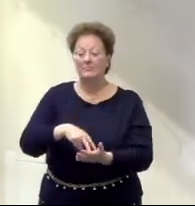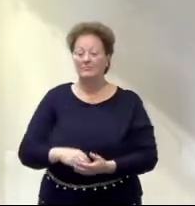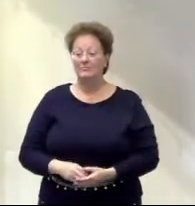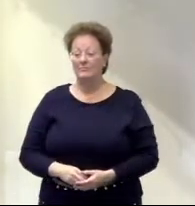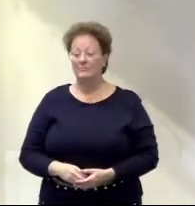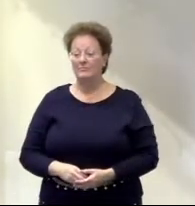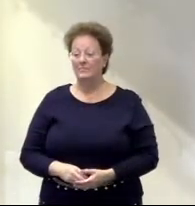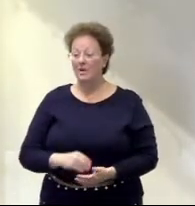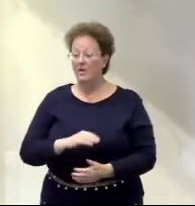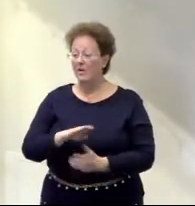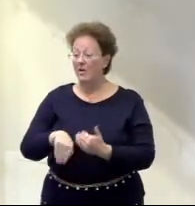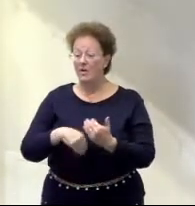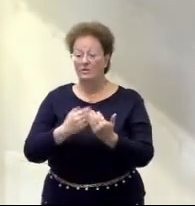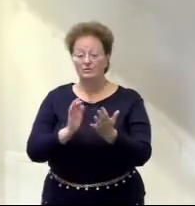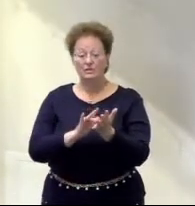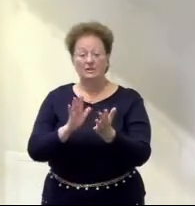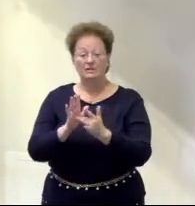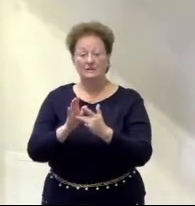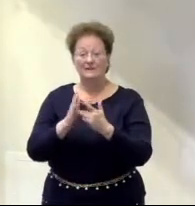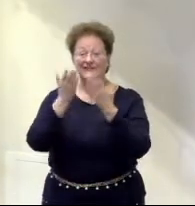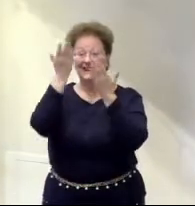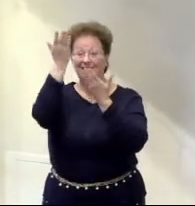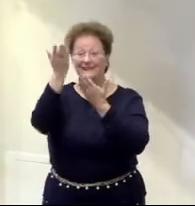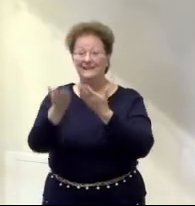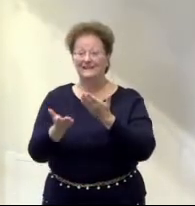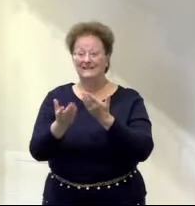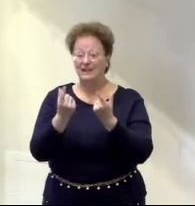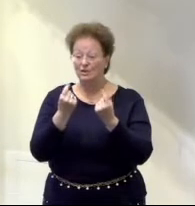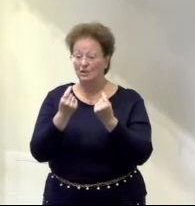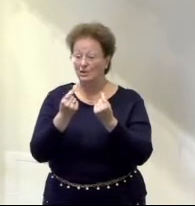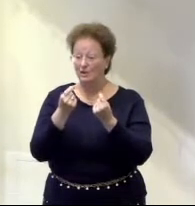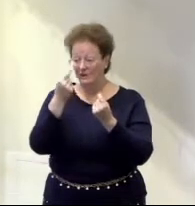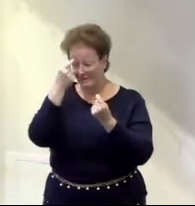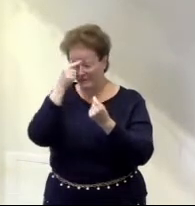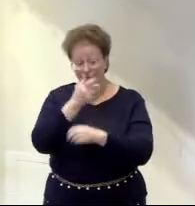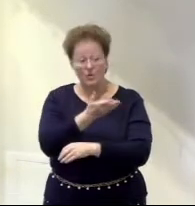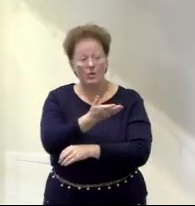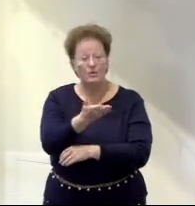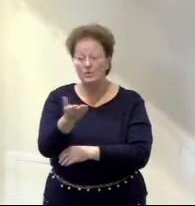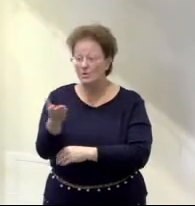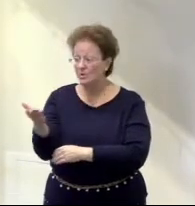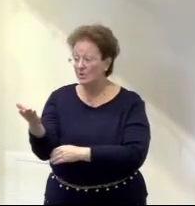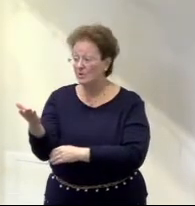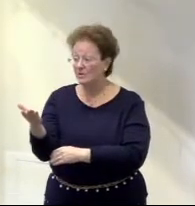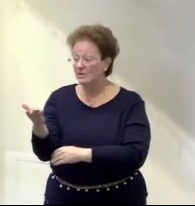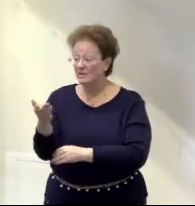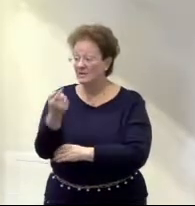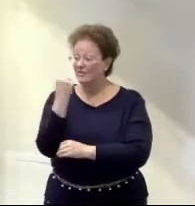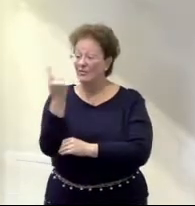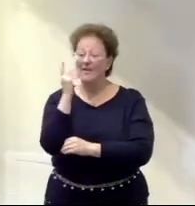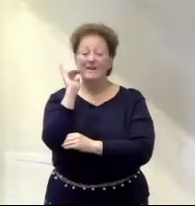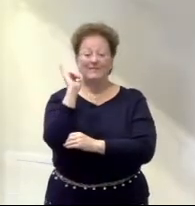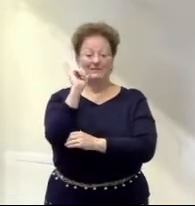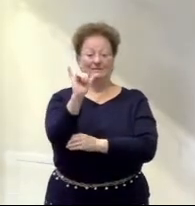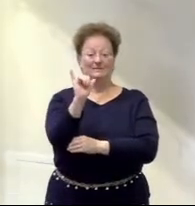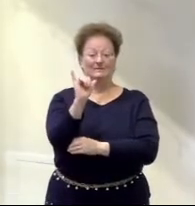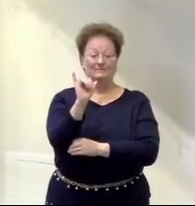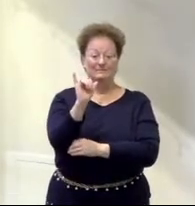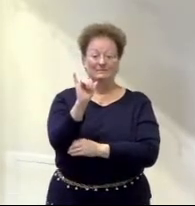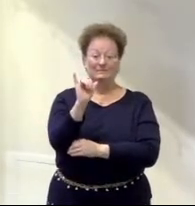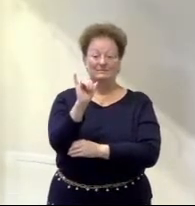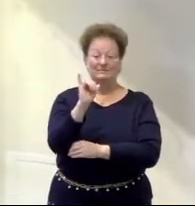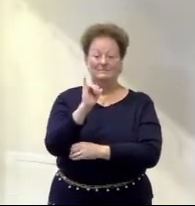and all Jesus has done is for you and it's for eternity. And that's what shapes our ultimate identity.